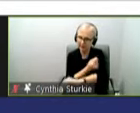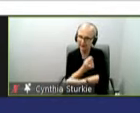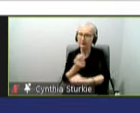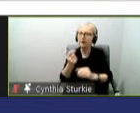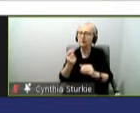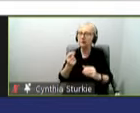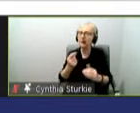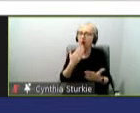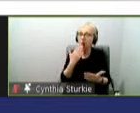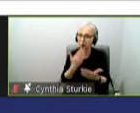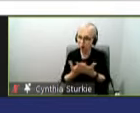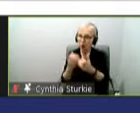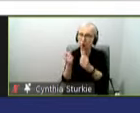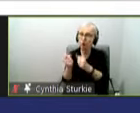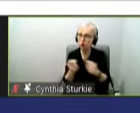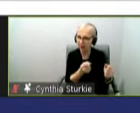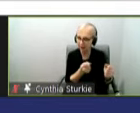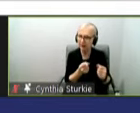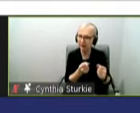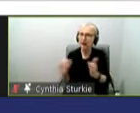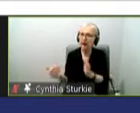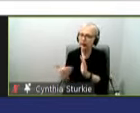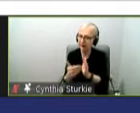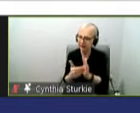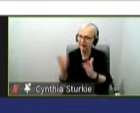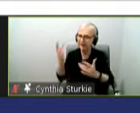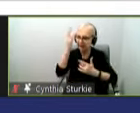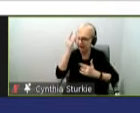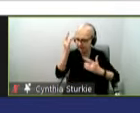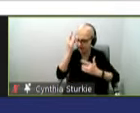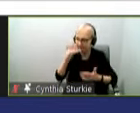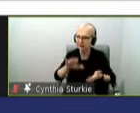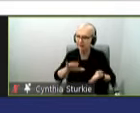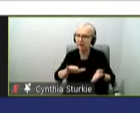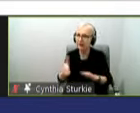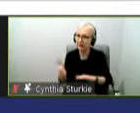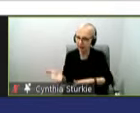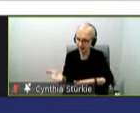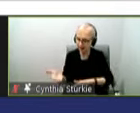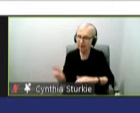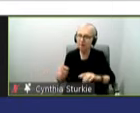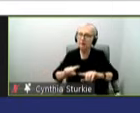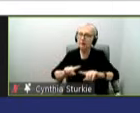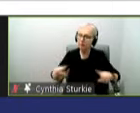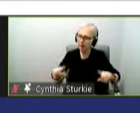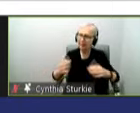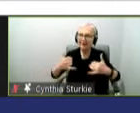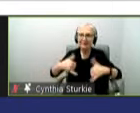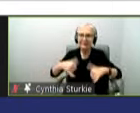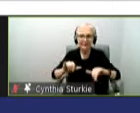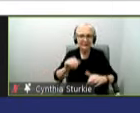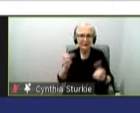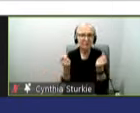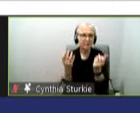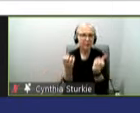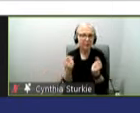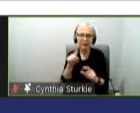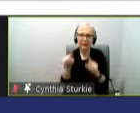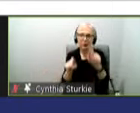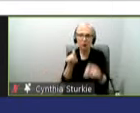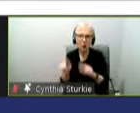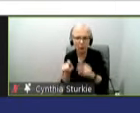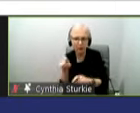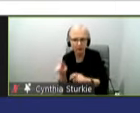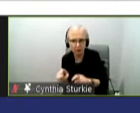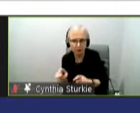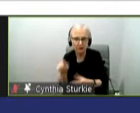against serious illness and death, similar to what we've seen with the Delta variant. But again, many remaining questions, lots of questions right now about the spectrum